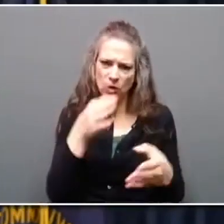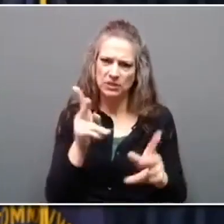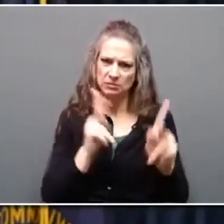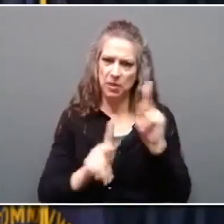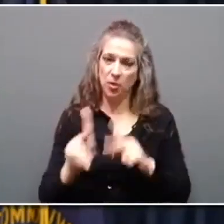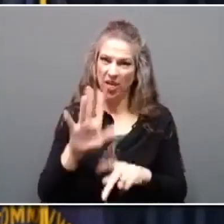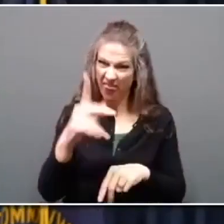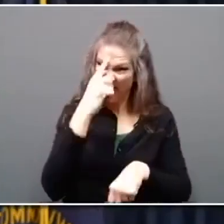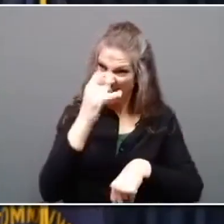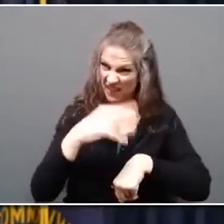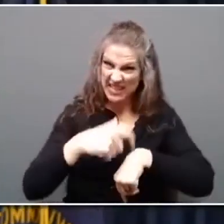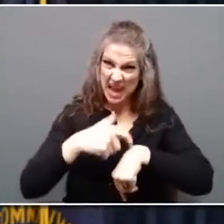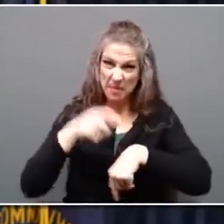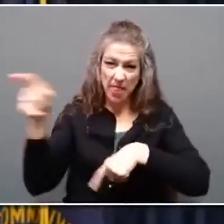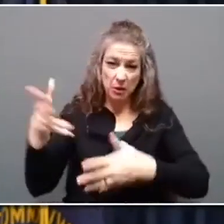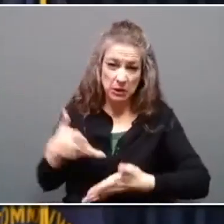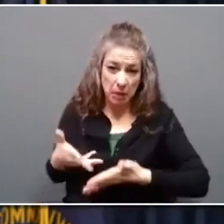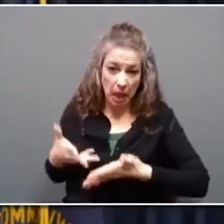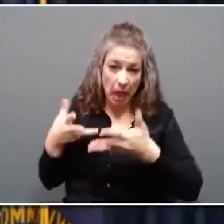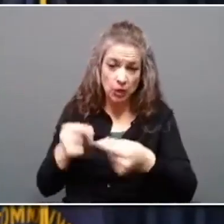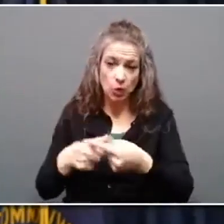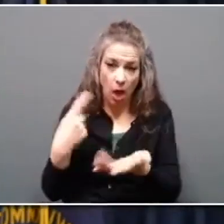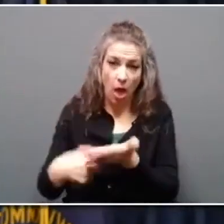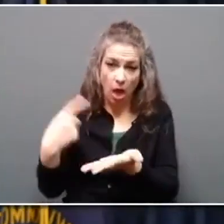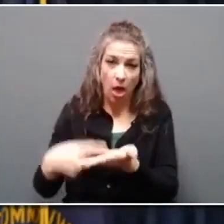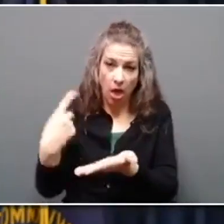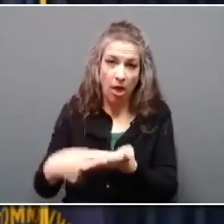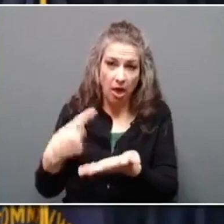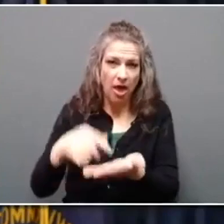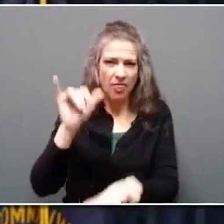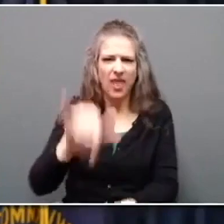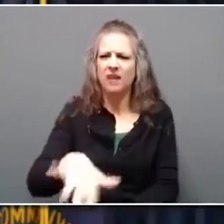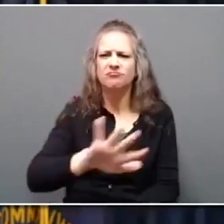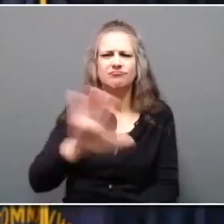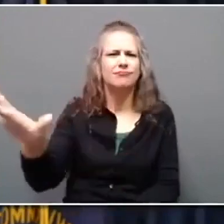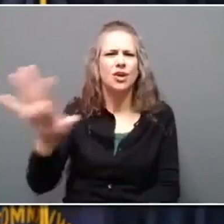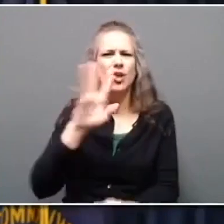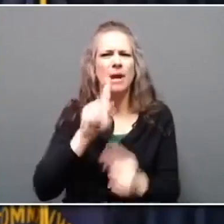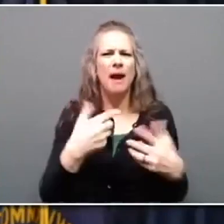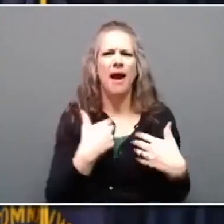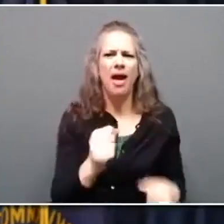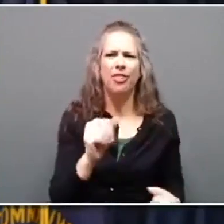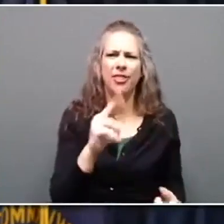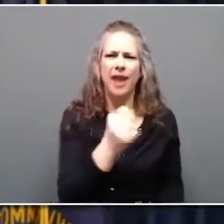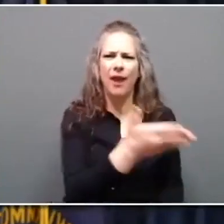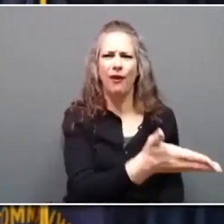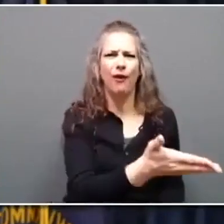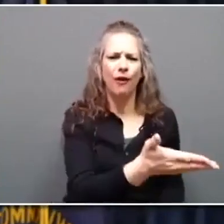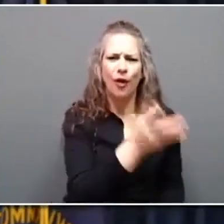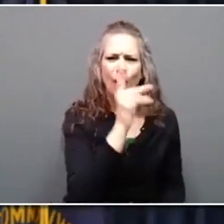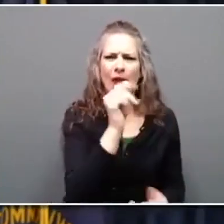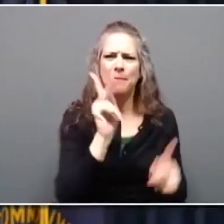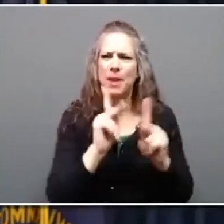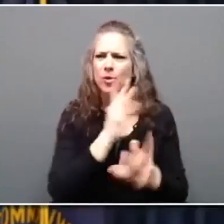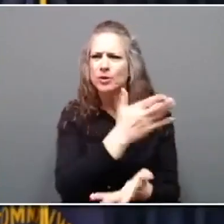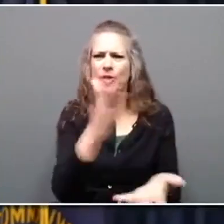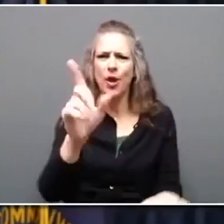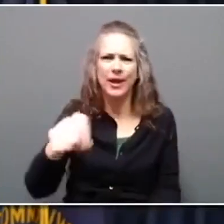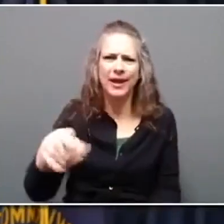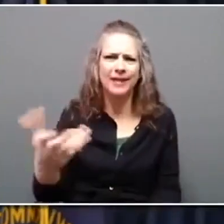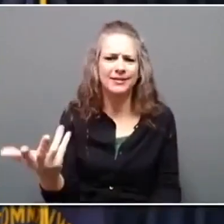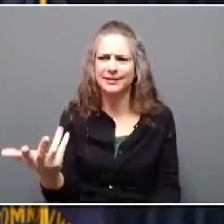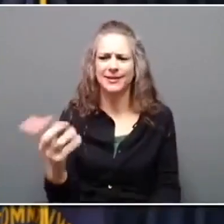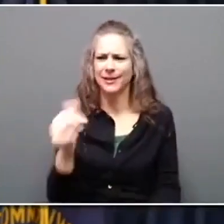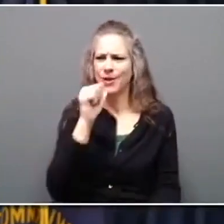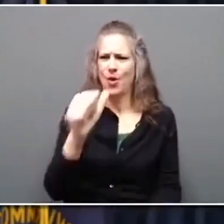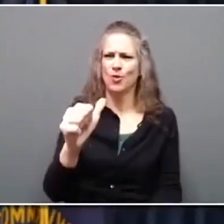they're going to spend debating it. How about we talk about expansion of health care and important needs that people have and not try to change this